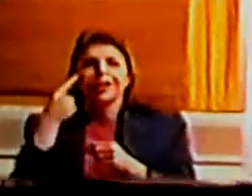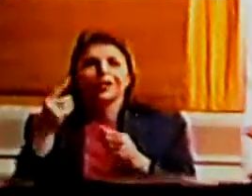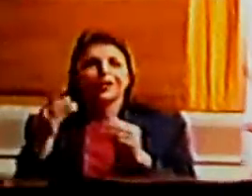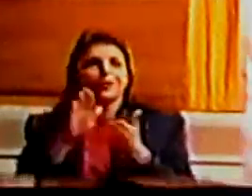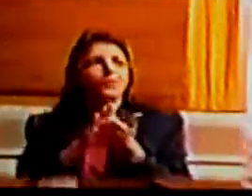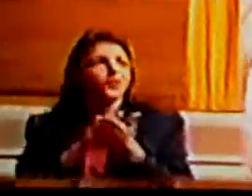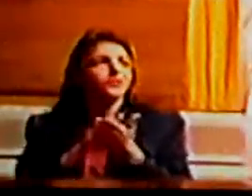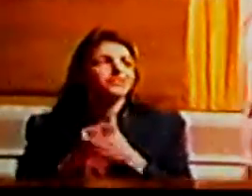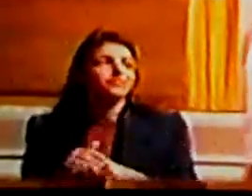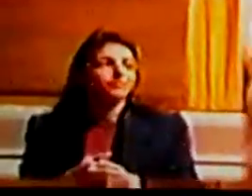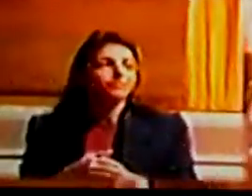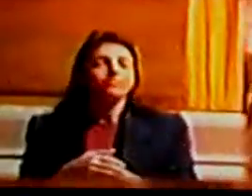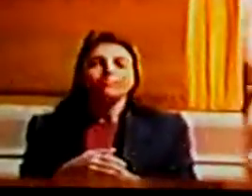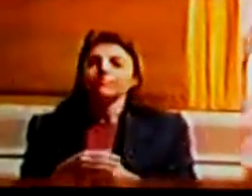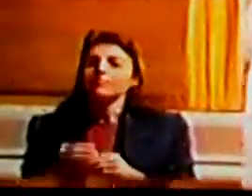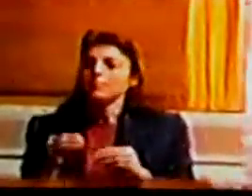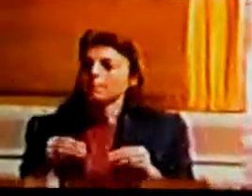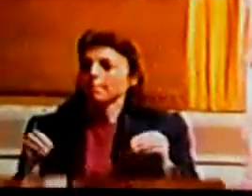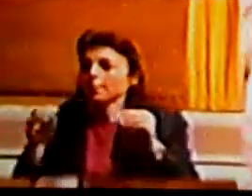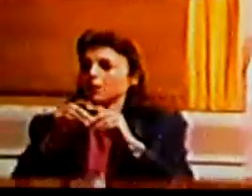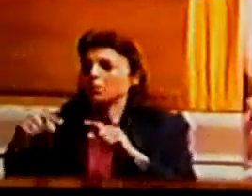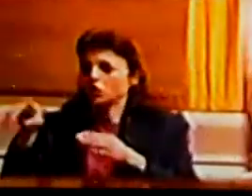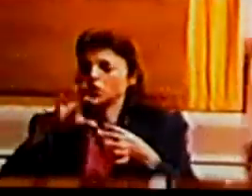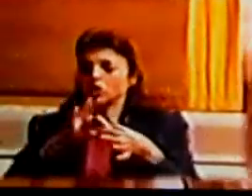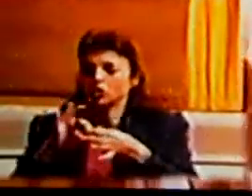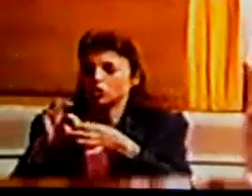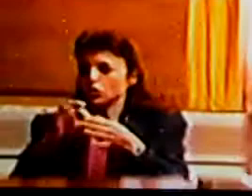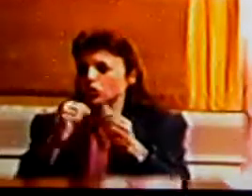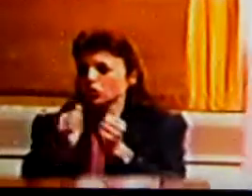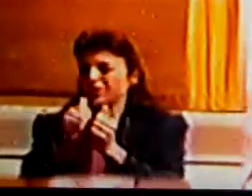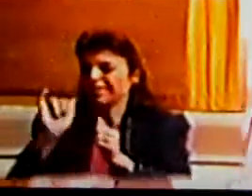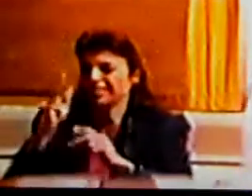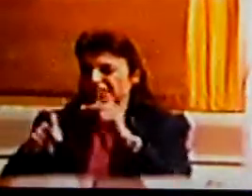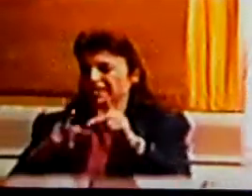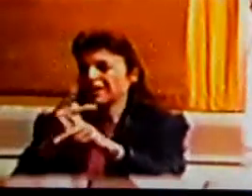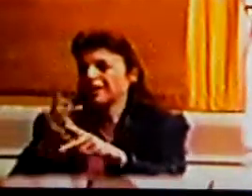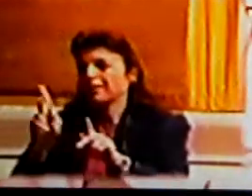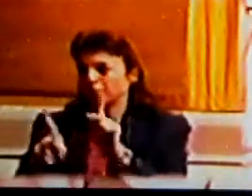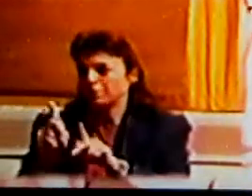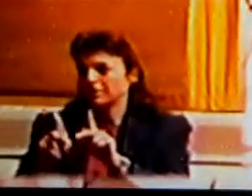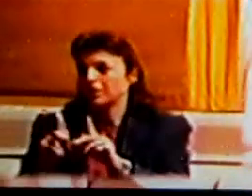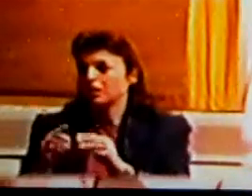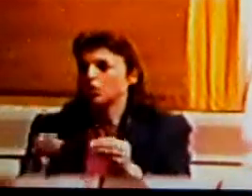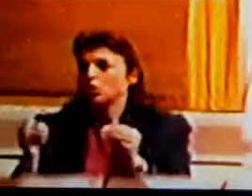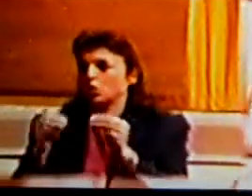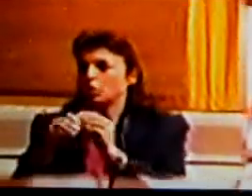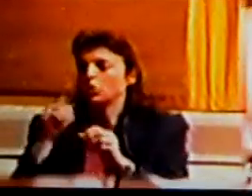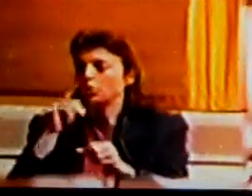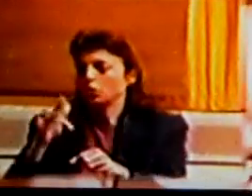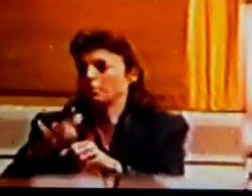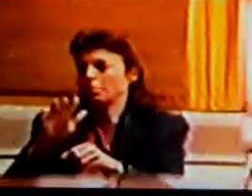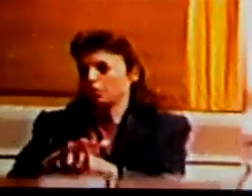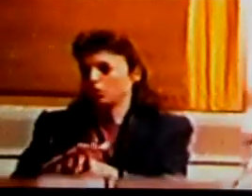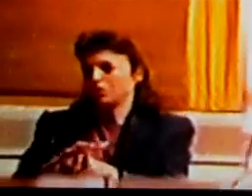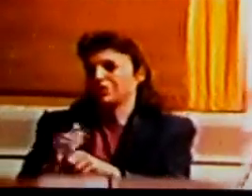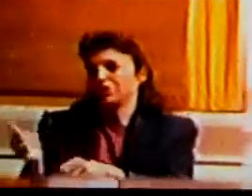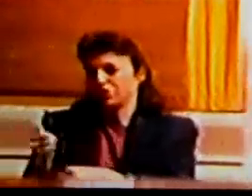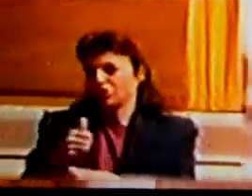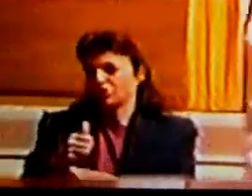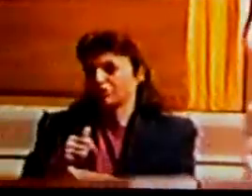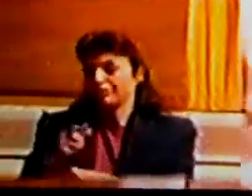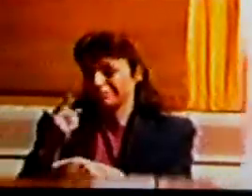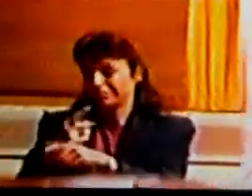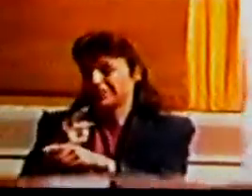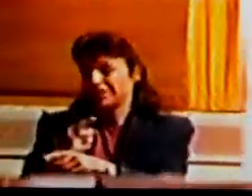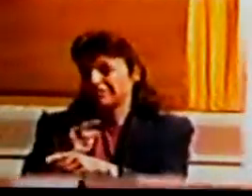the more you associate with that type of mindset the more they're going to poison you correct you want to